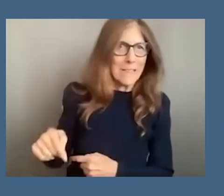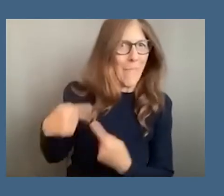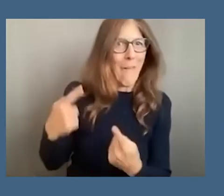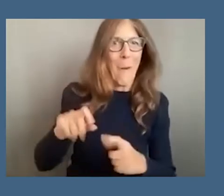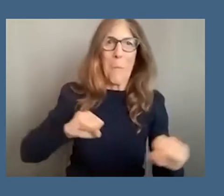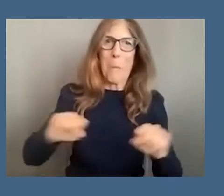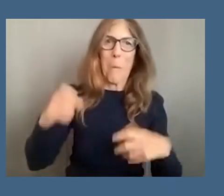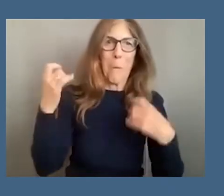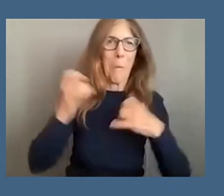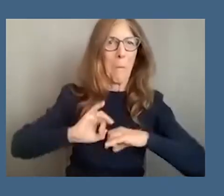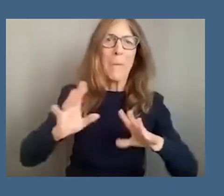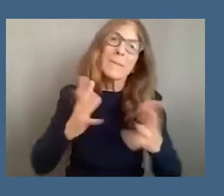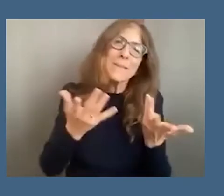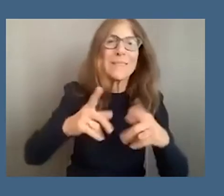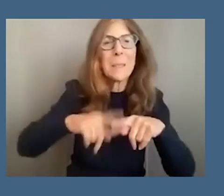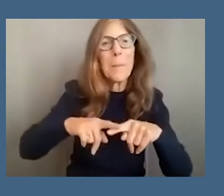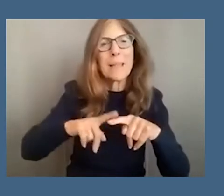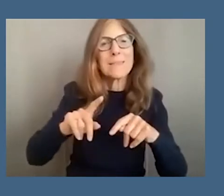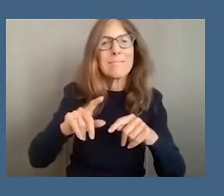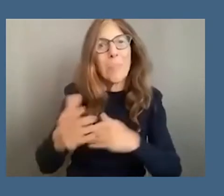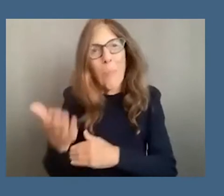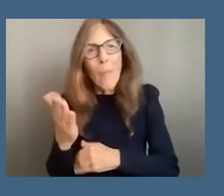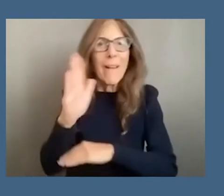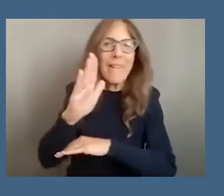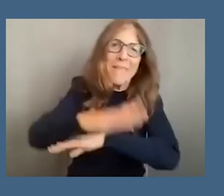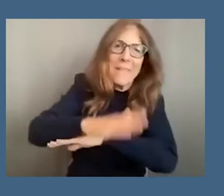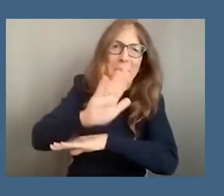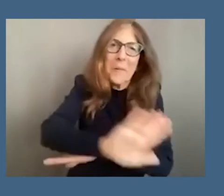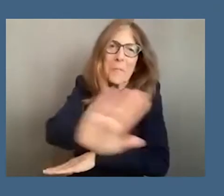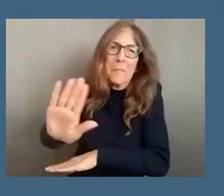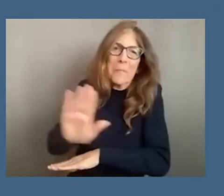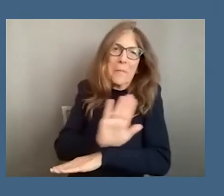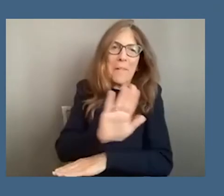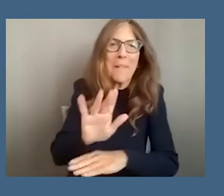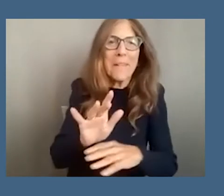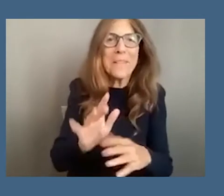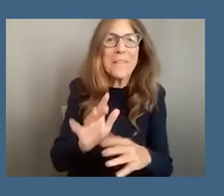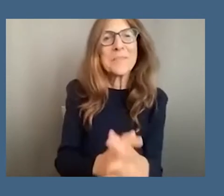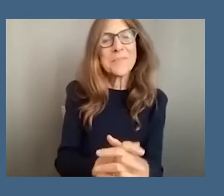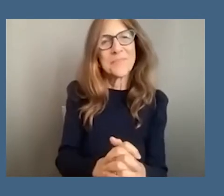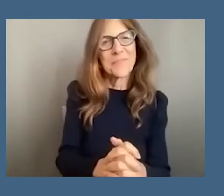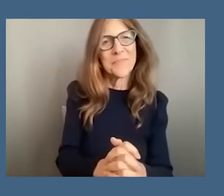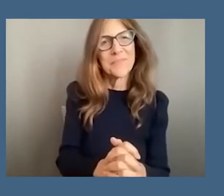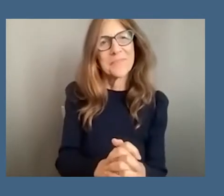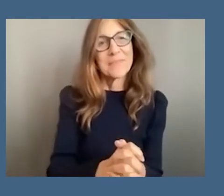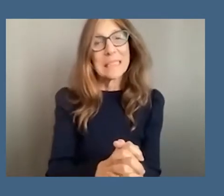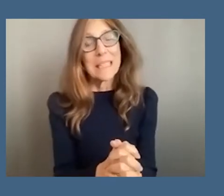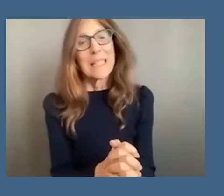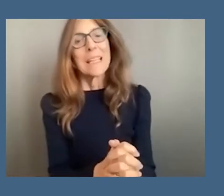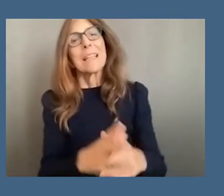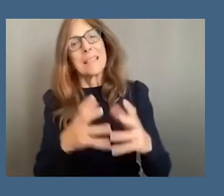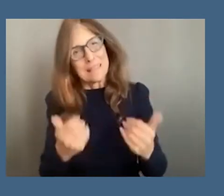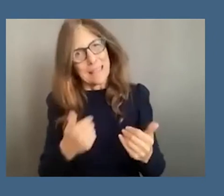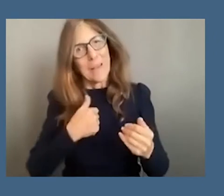evening depending upon what part of the world one happens to be in and it's my pleasure to